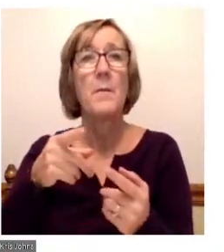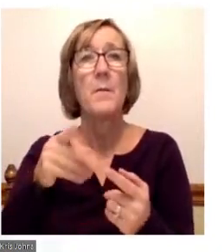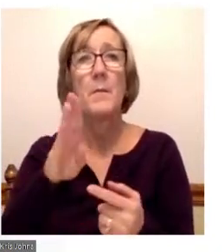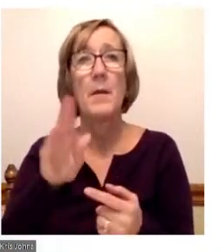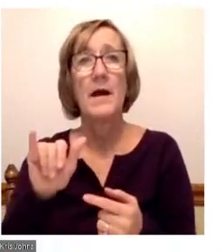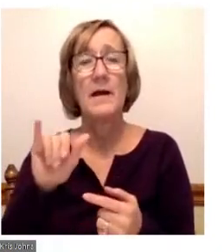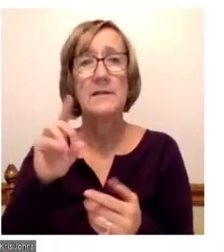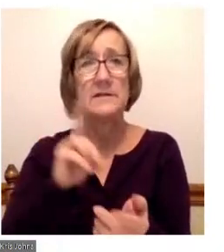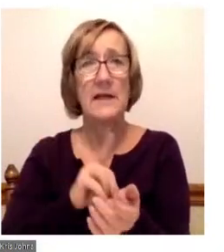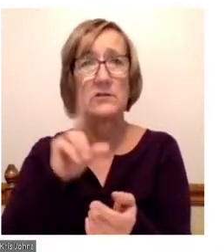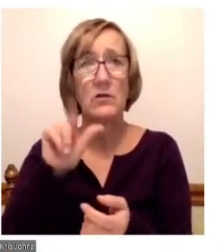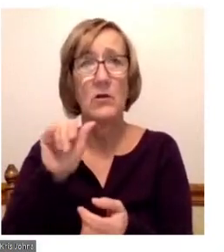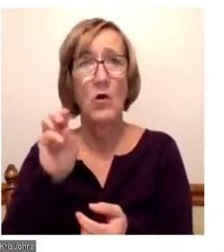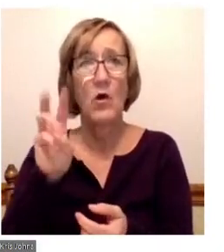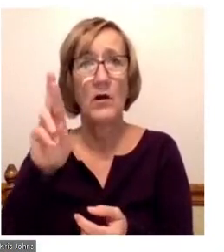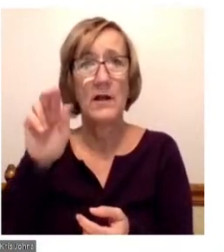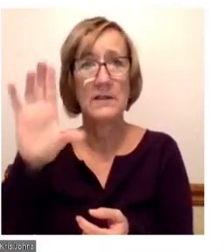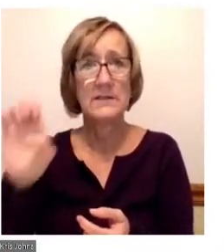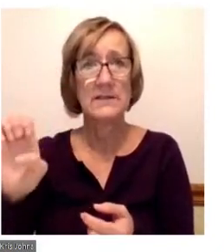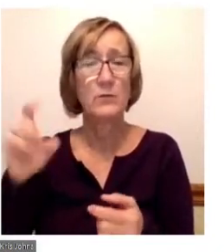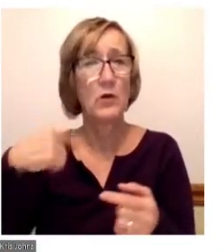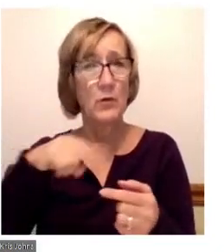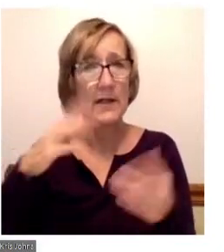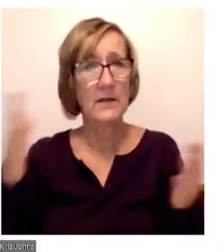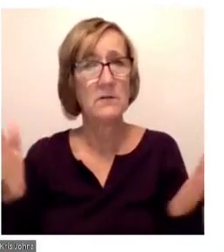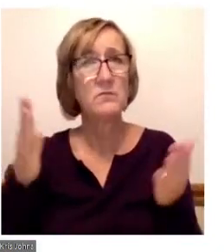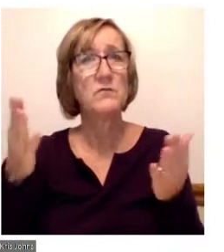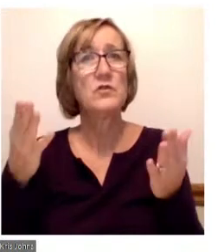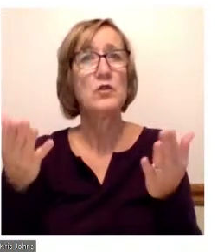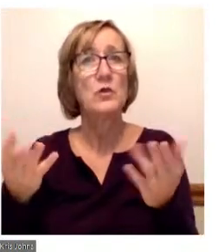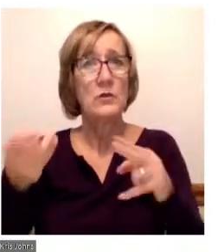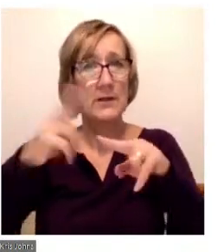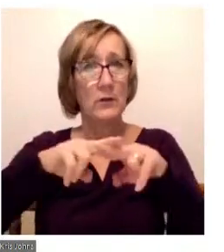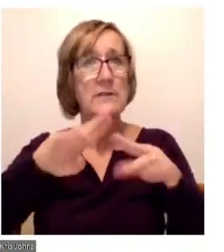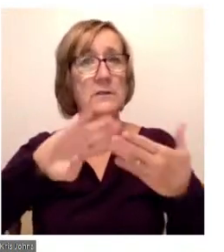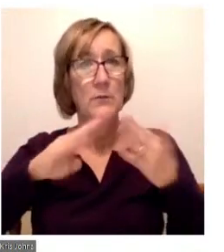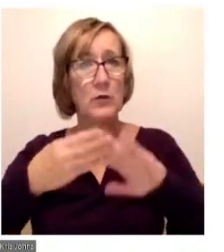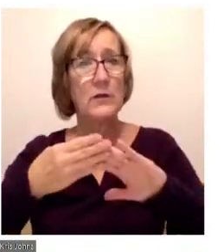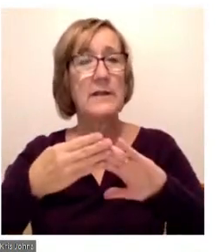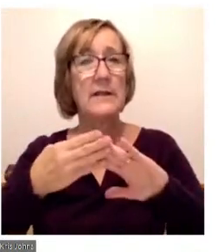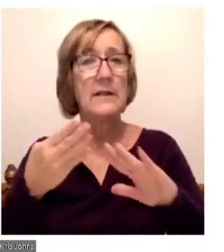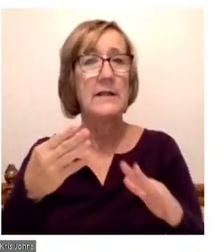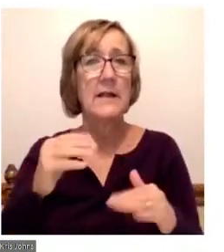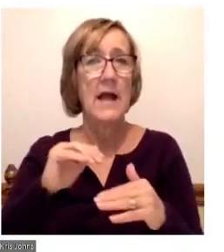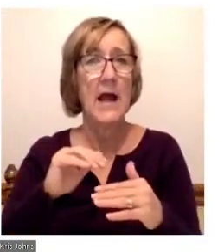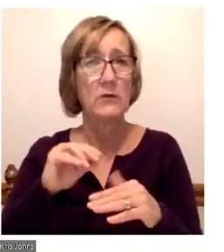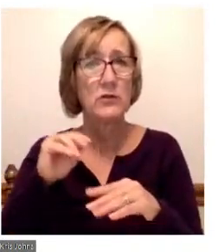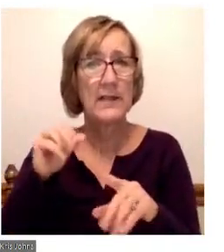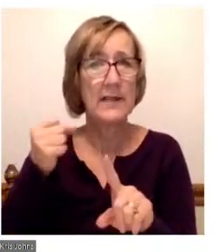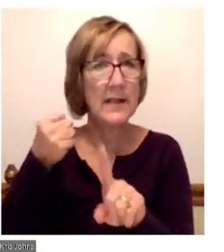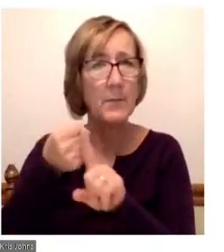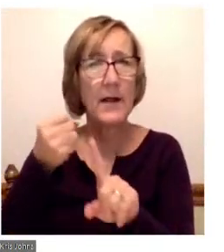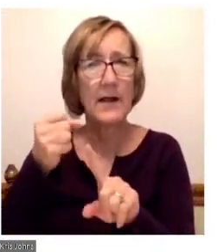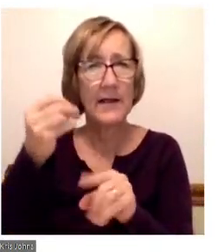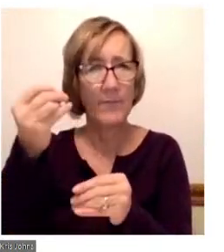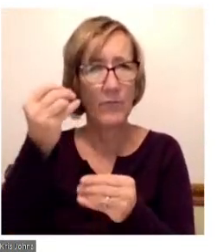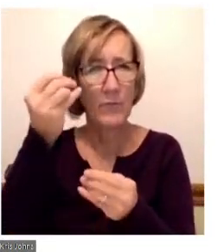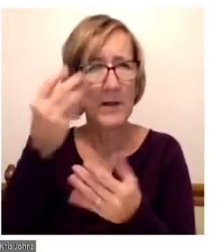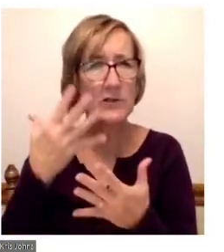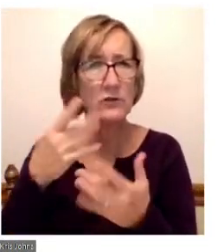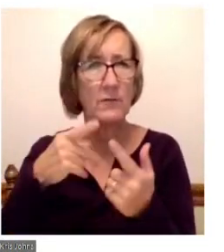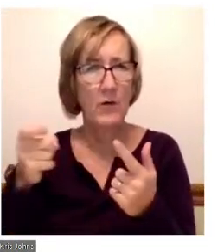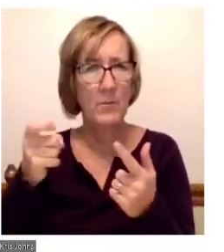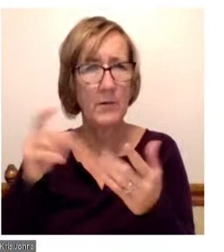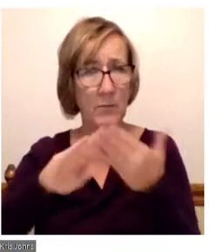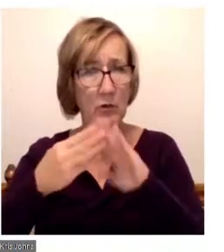where we work to build resiliency in the community. And what I learned from that was to get impact, to get information back from the community,